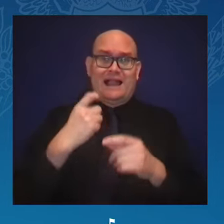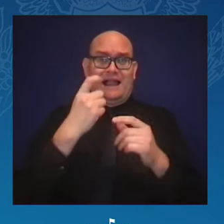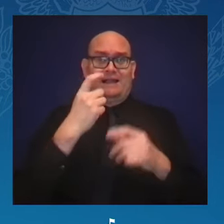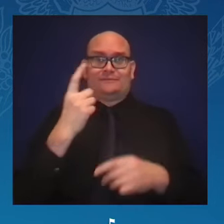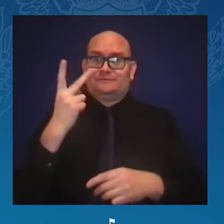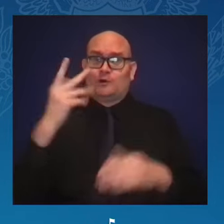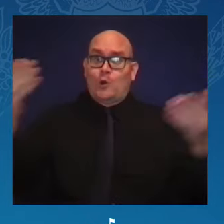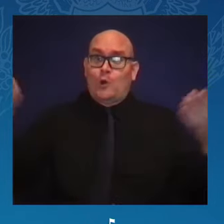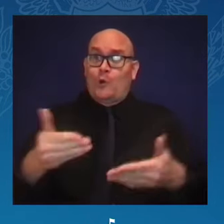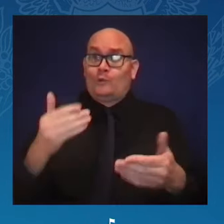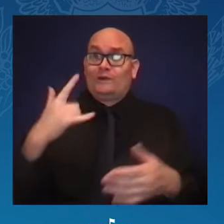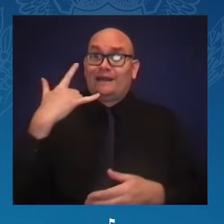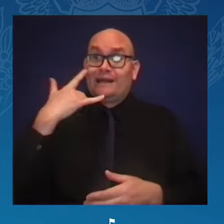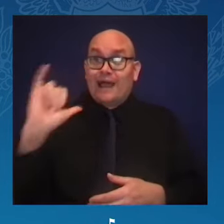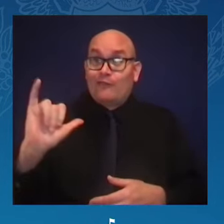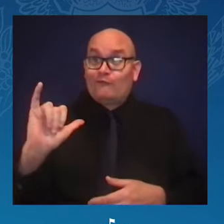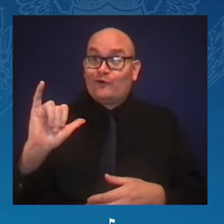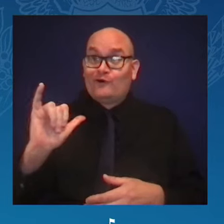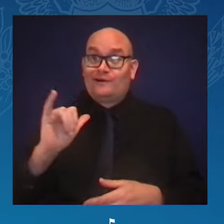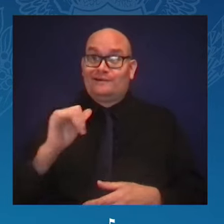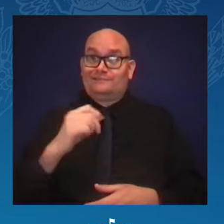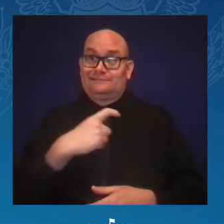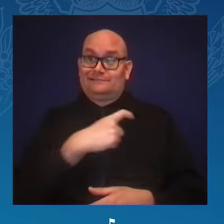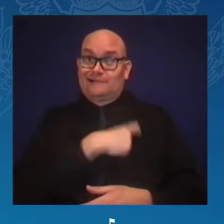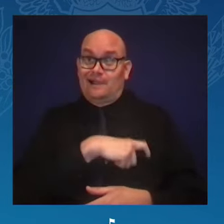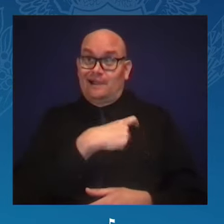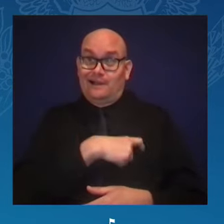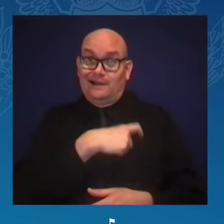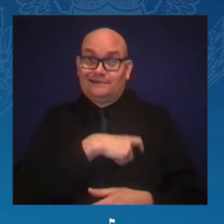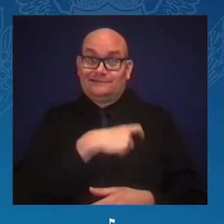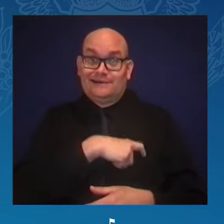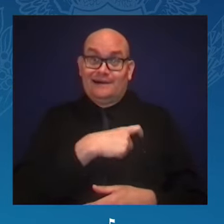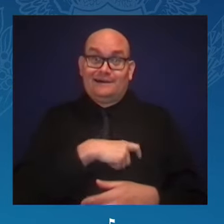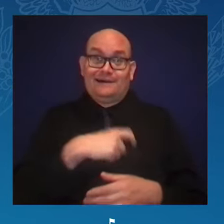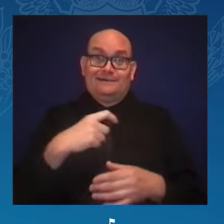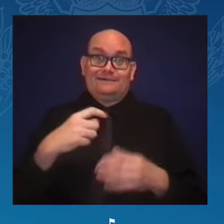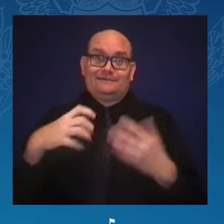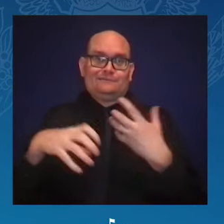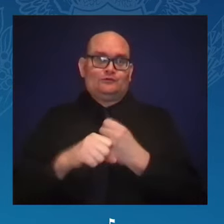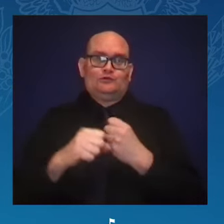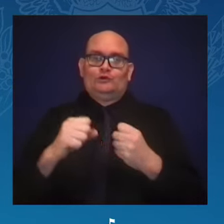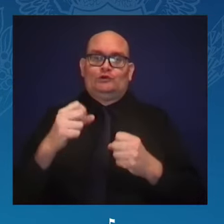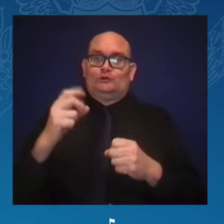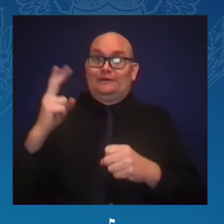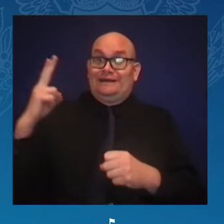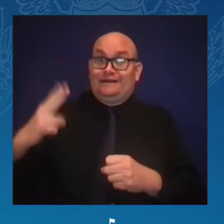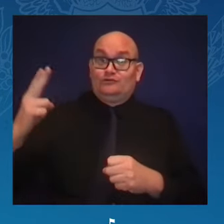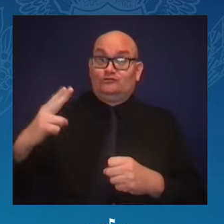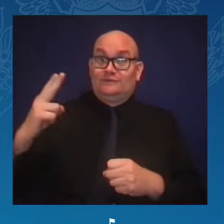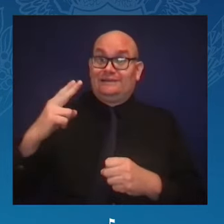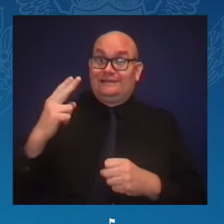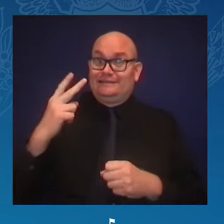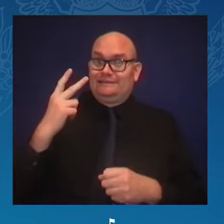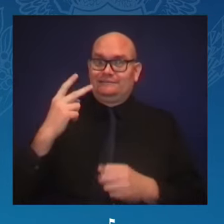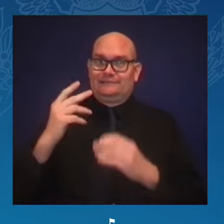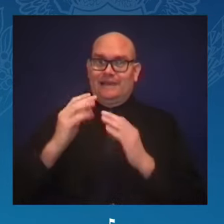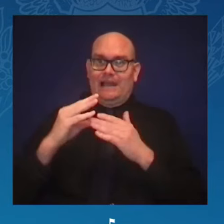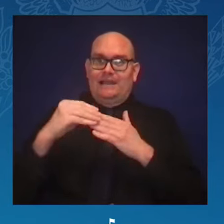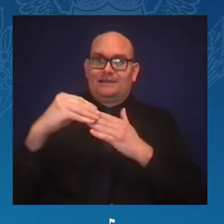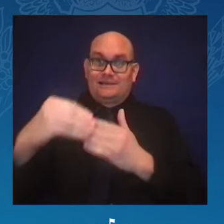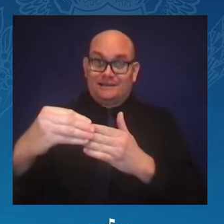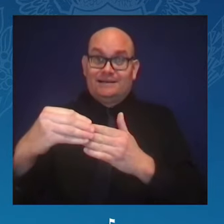So that short summary of history that led us then to 2020,